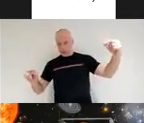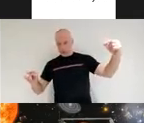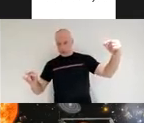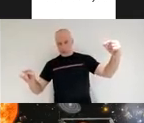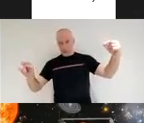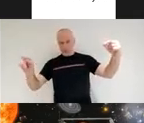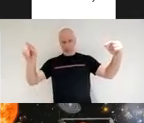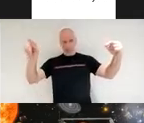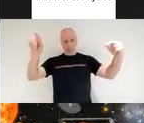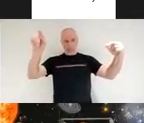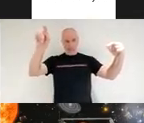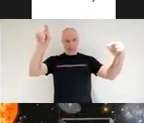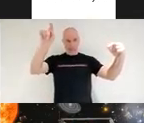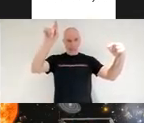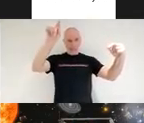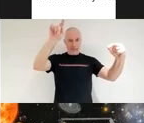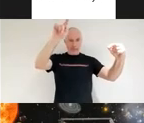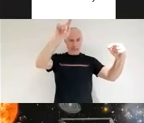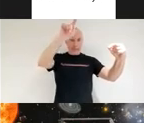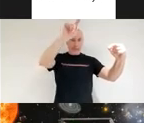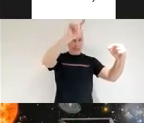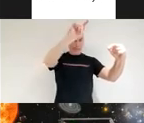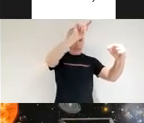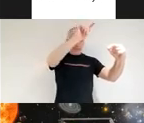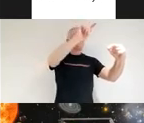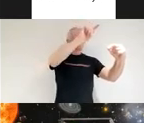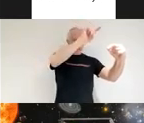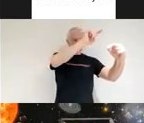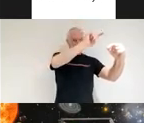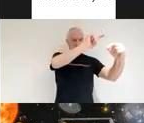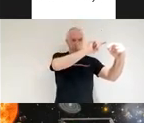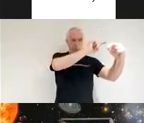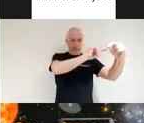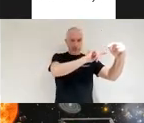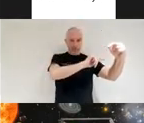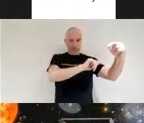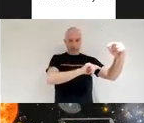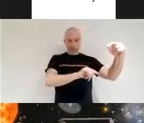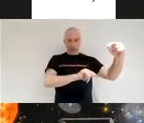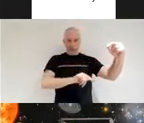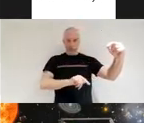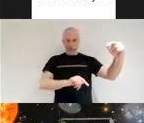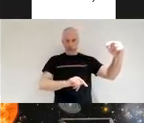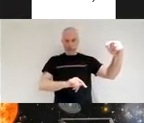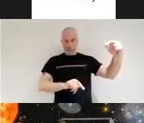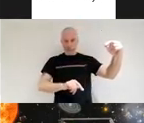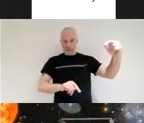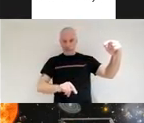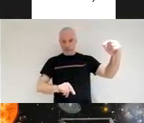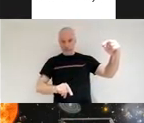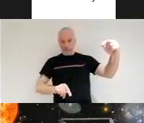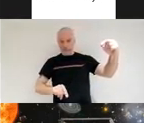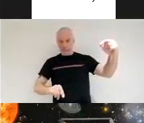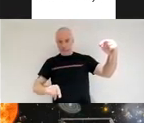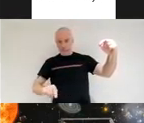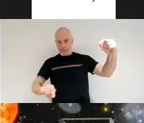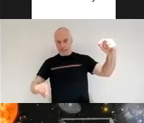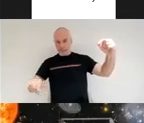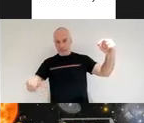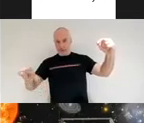orbit is that is the further away from the sun you are you start to lag behind something that's closer to the sun